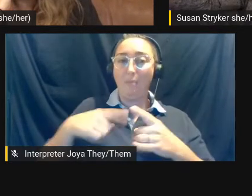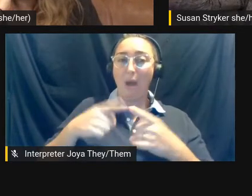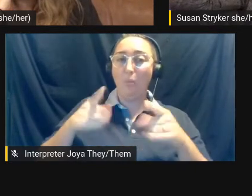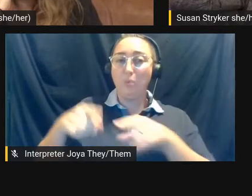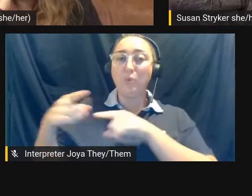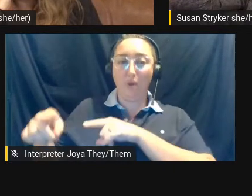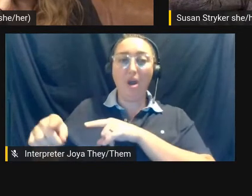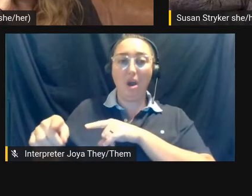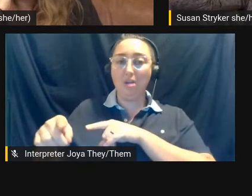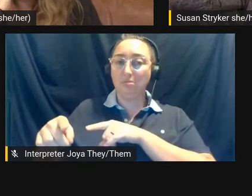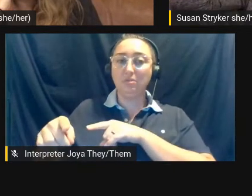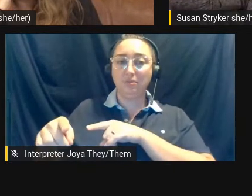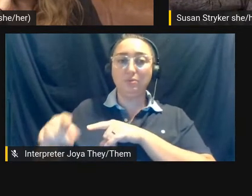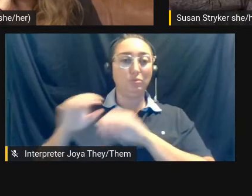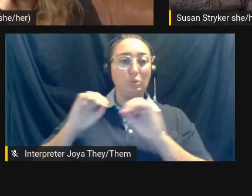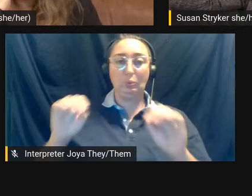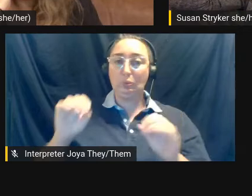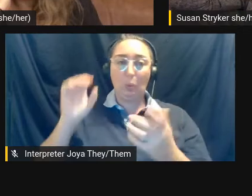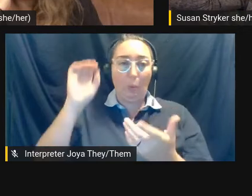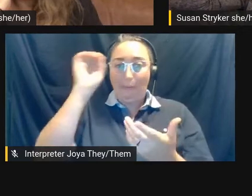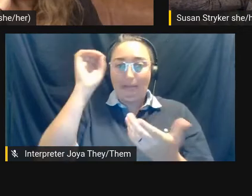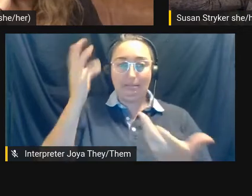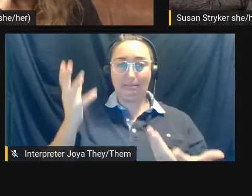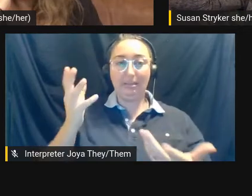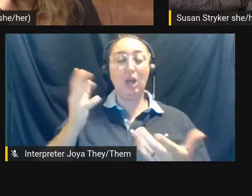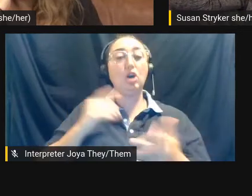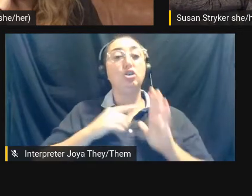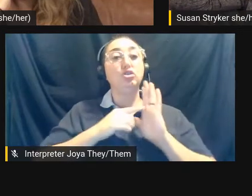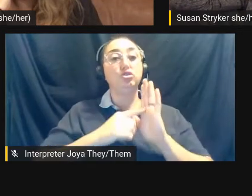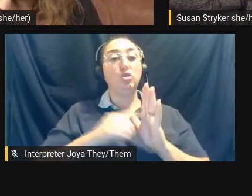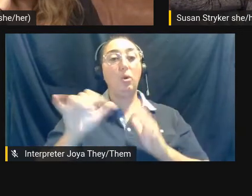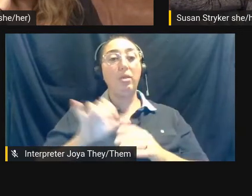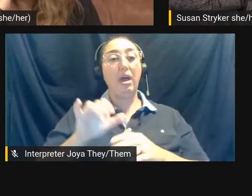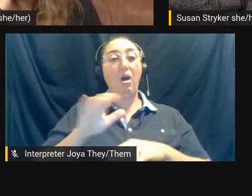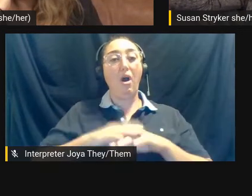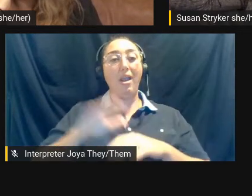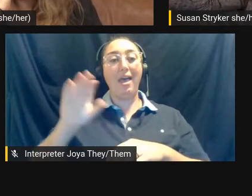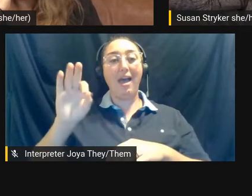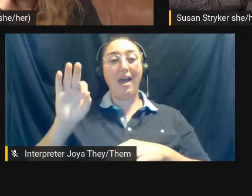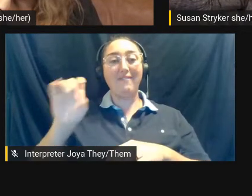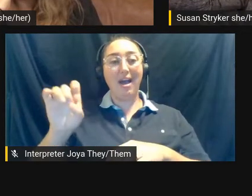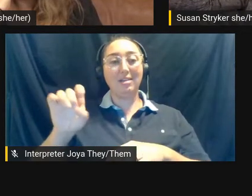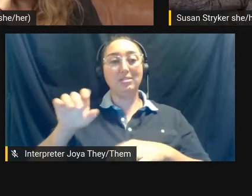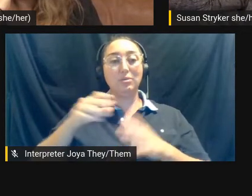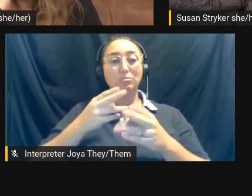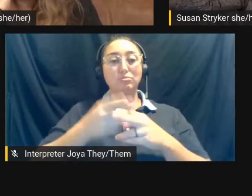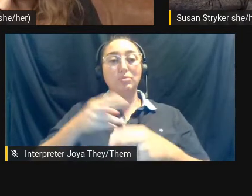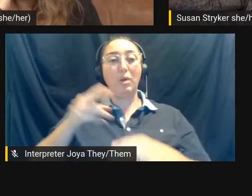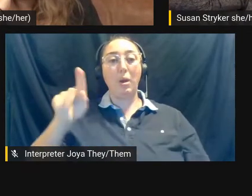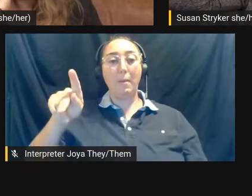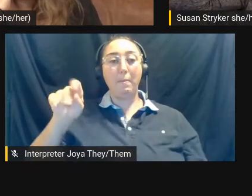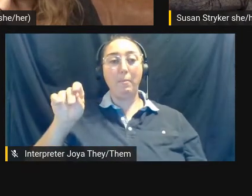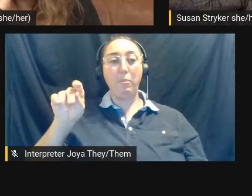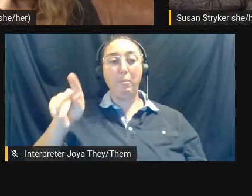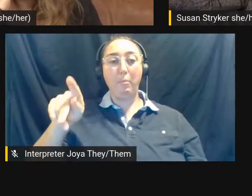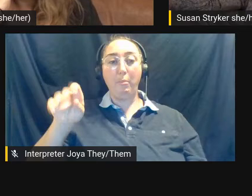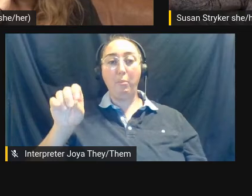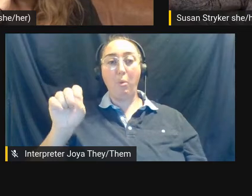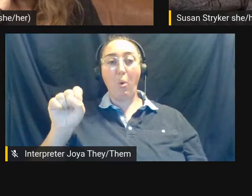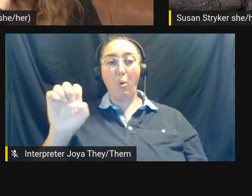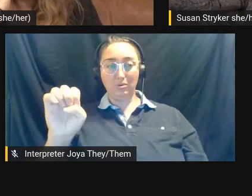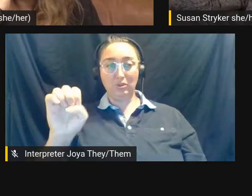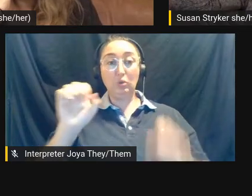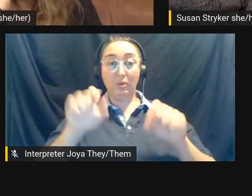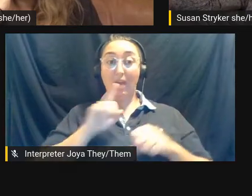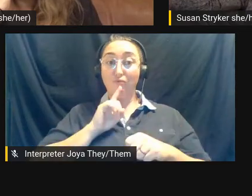with shows like pose on FX, um, you get to really see, I mean, of course I have tons of